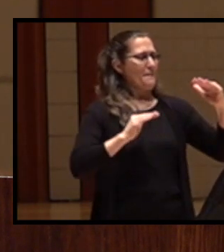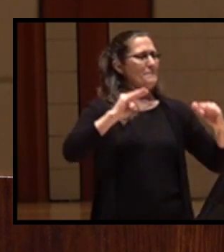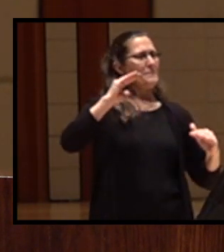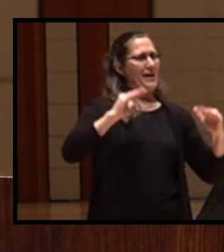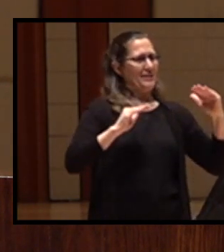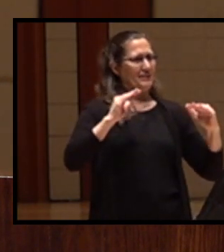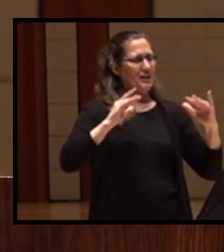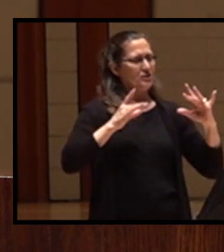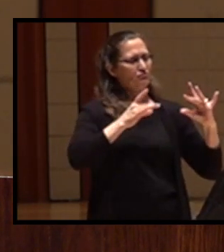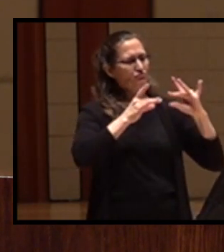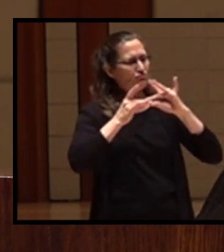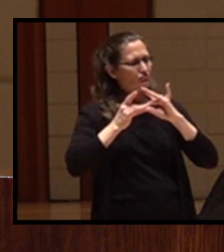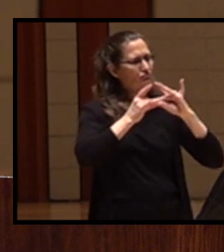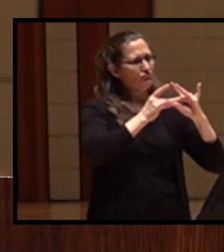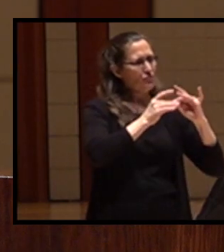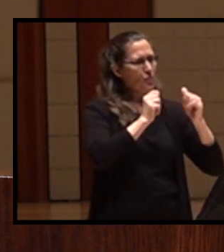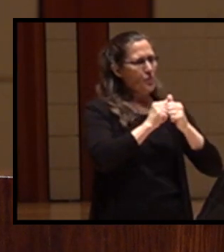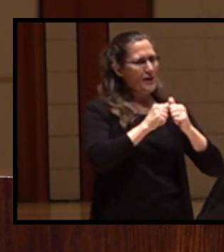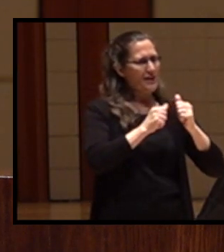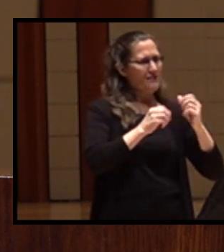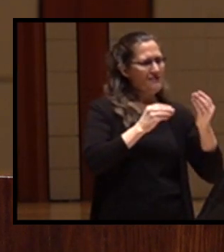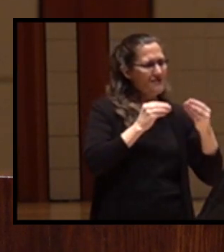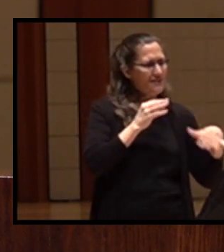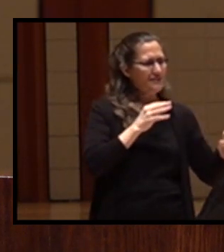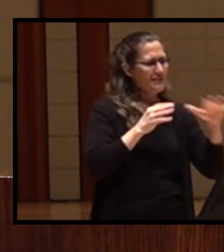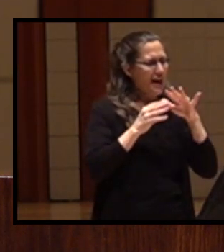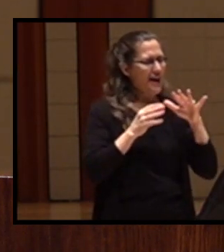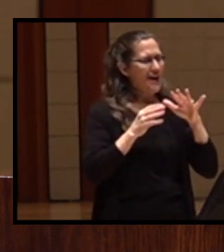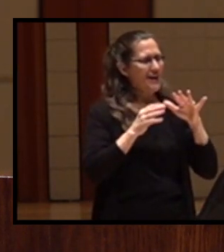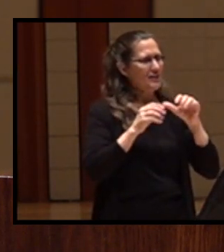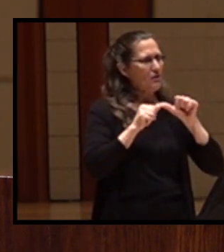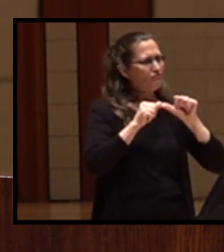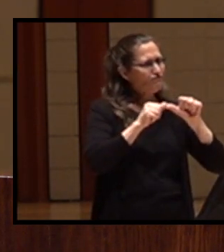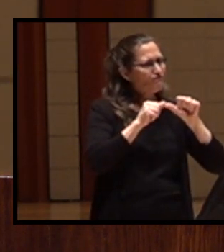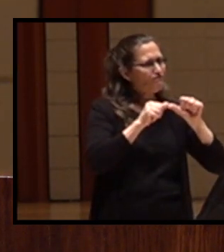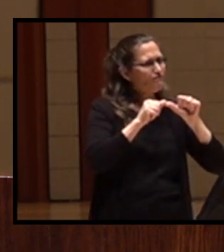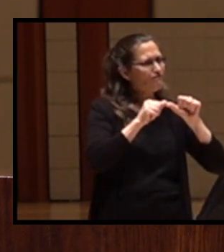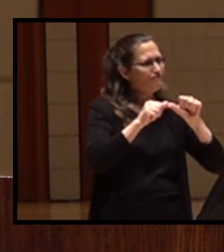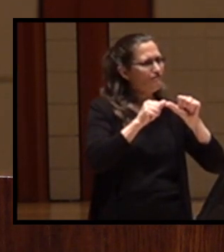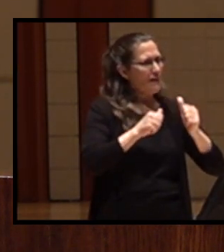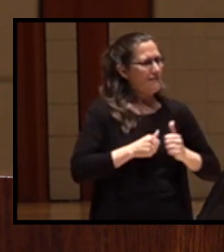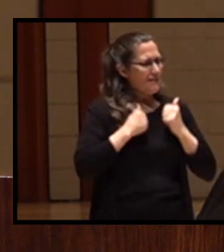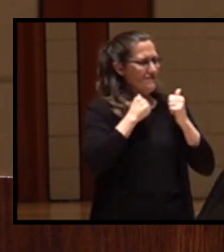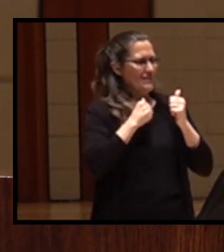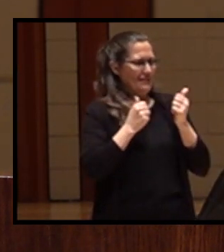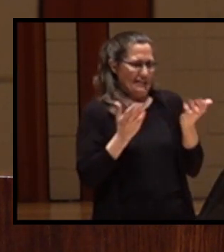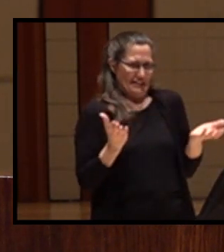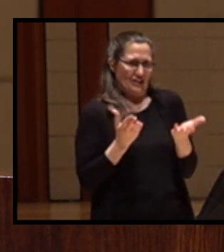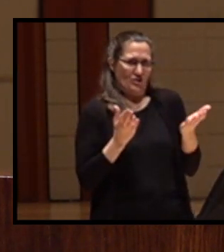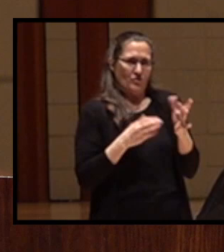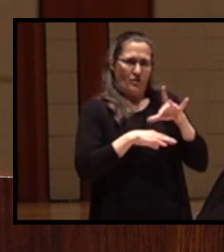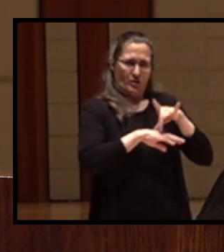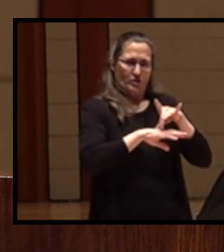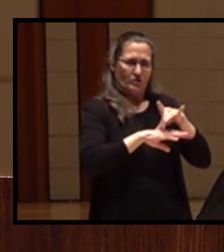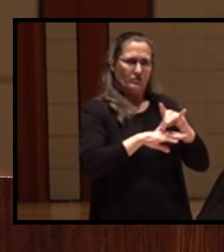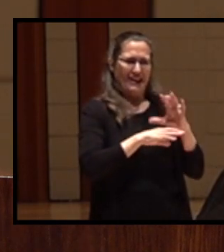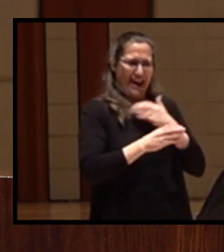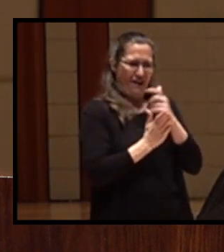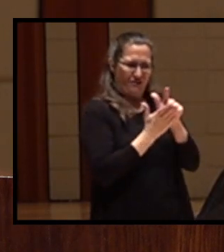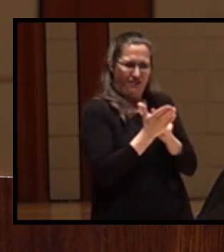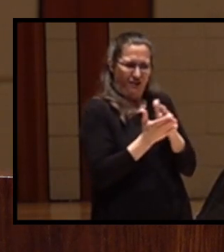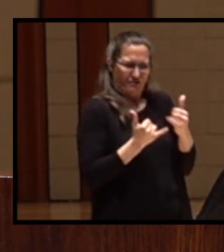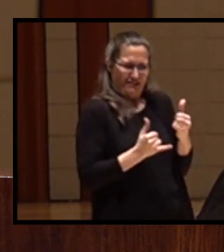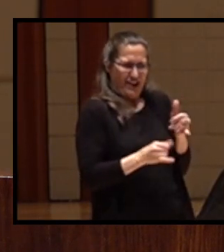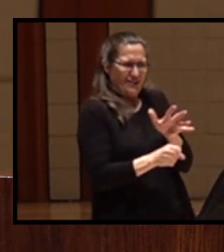the land and learn how to live sustainably as humans on this planet. Our existing environmental laws are not enough.